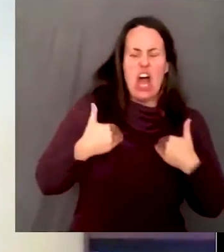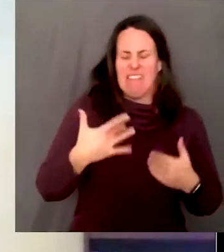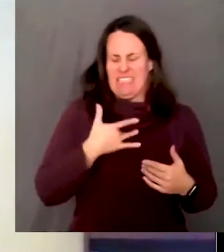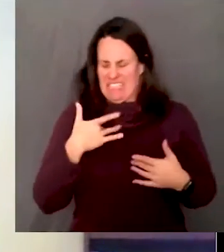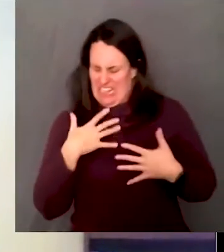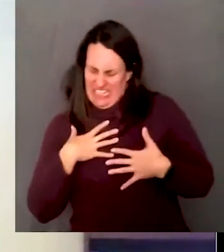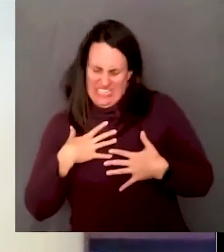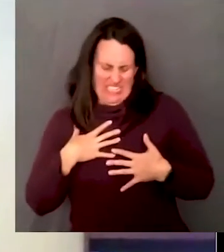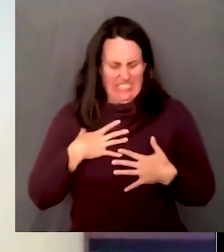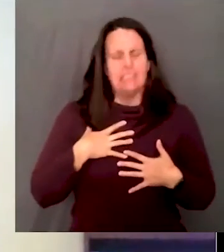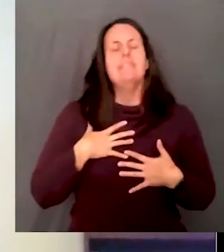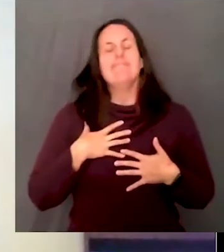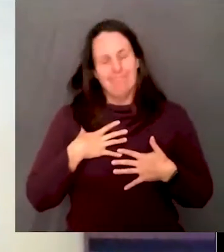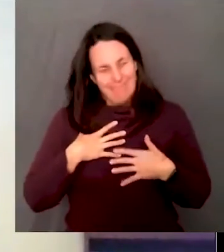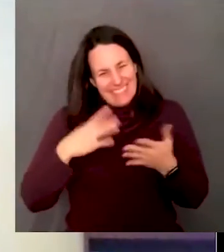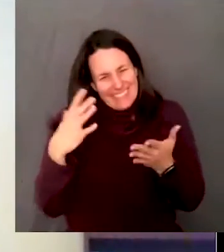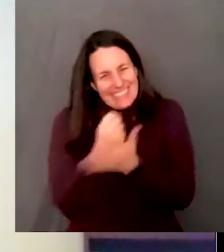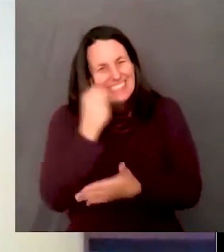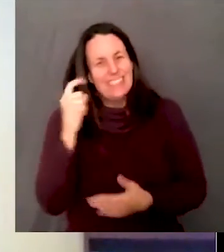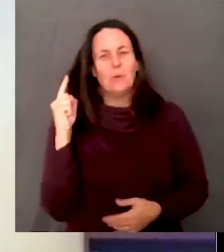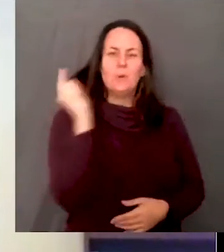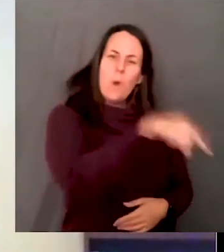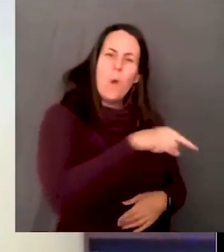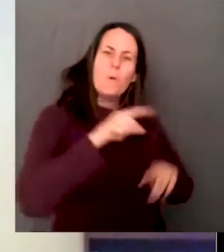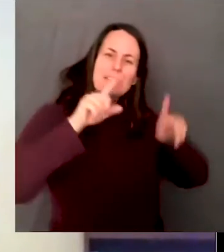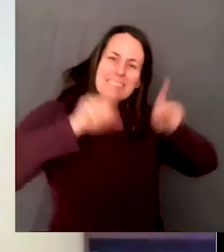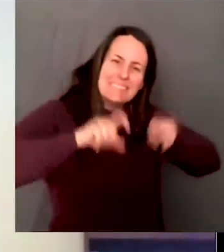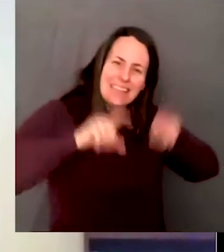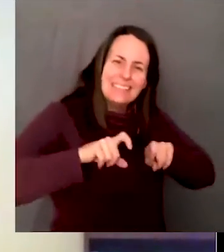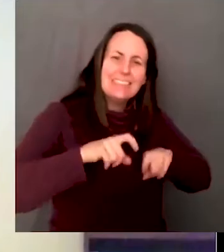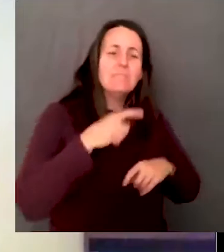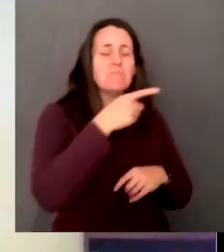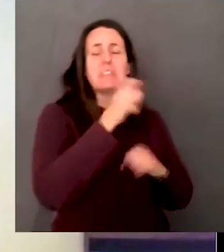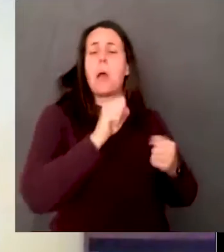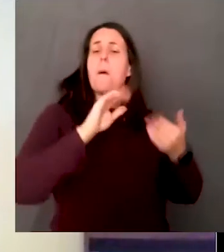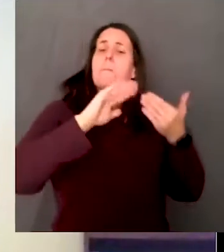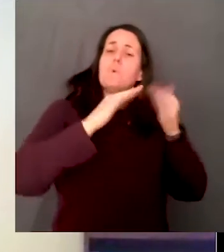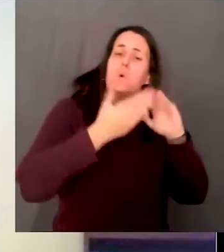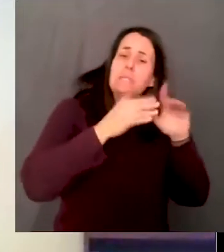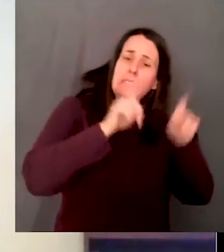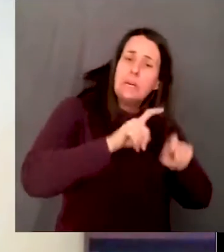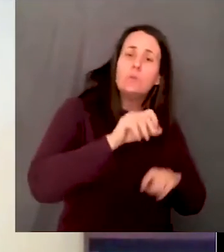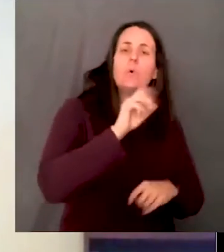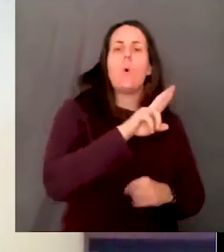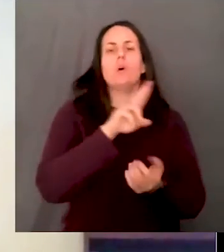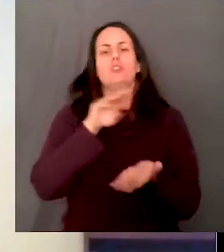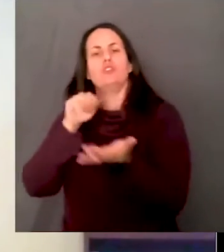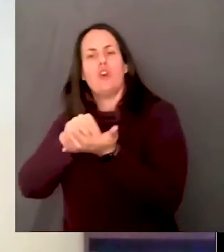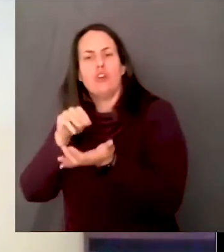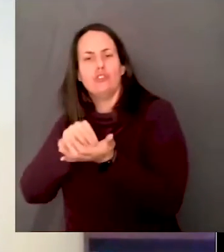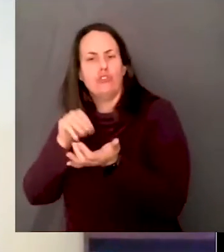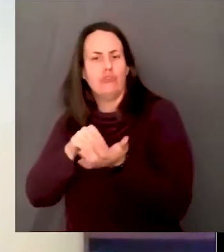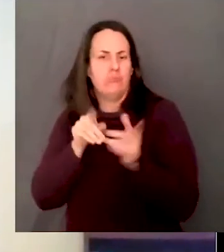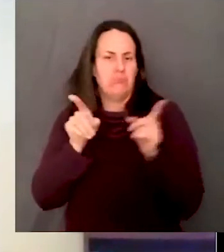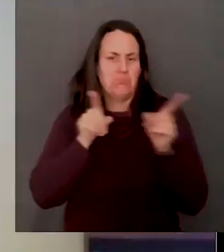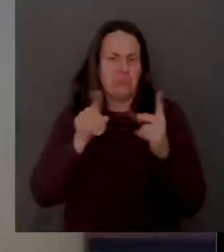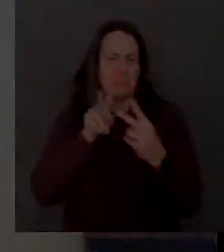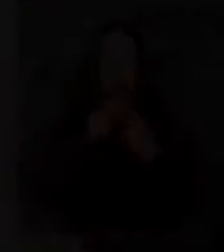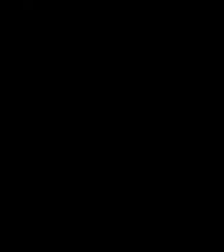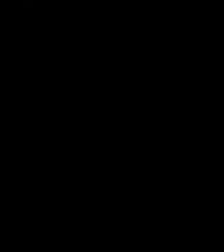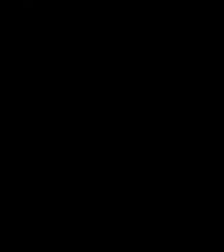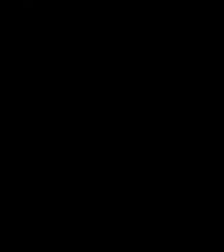testing site. A link to those sites, their addresses and hours of operation is on our website.